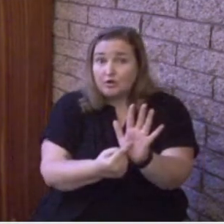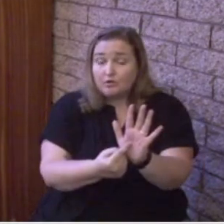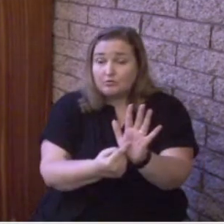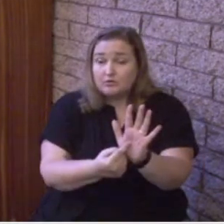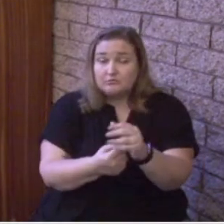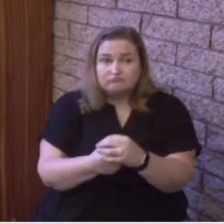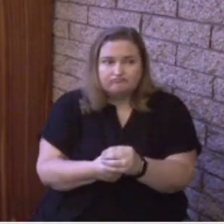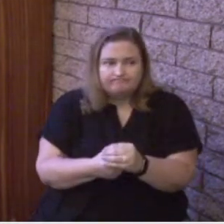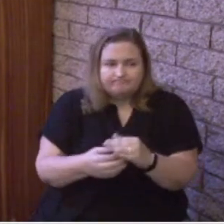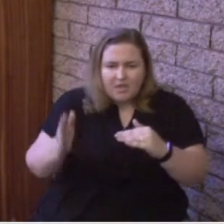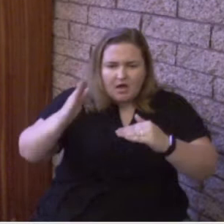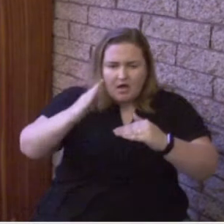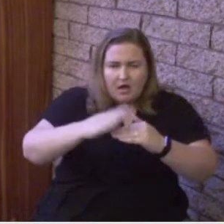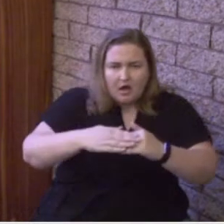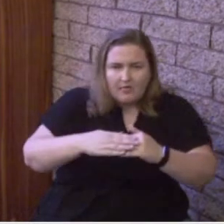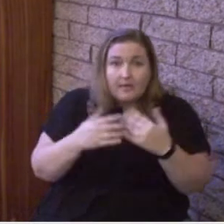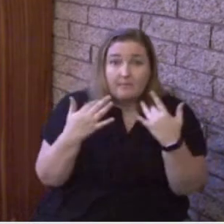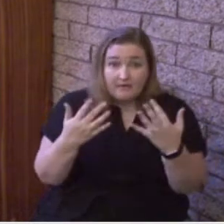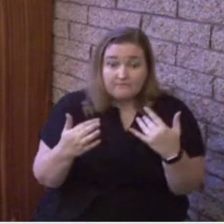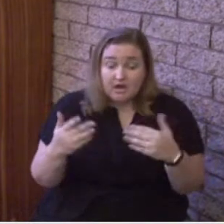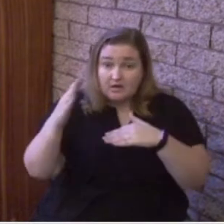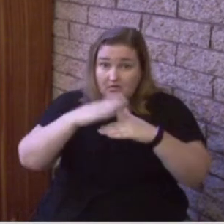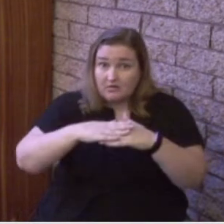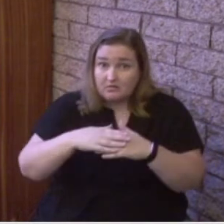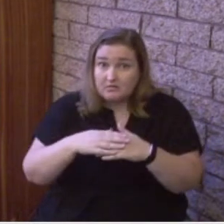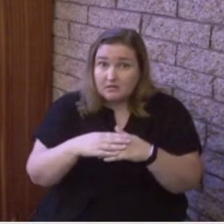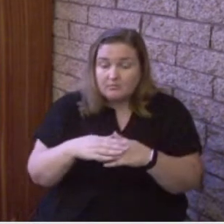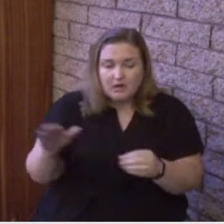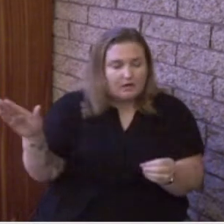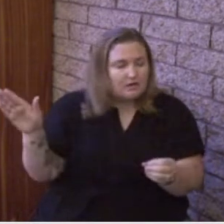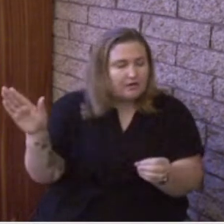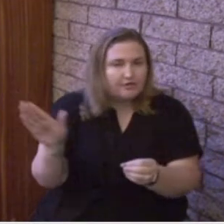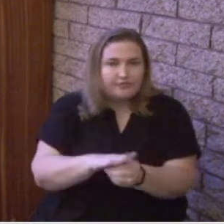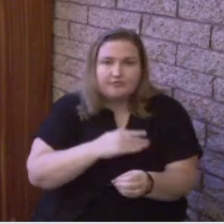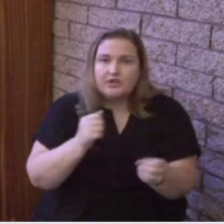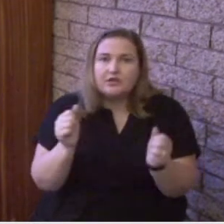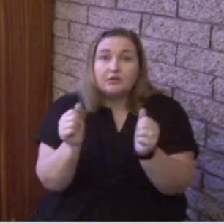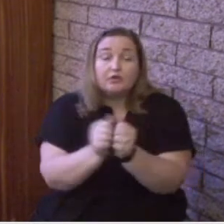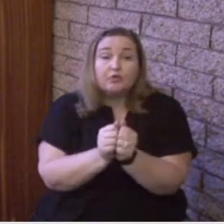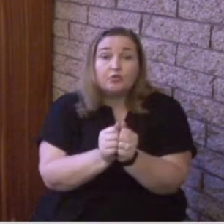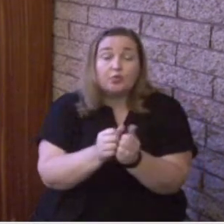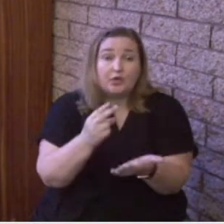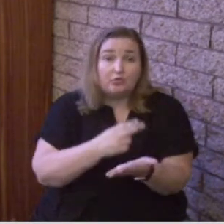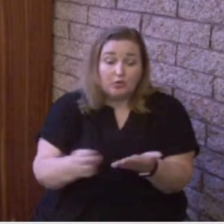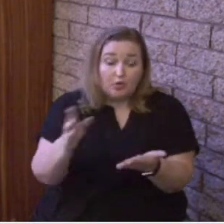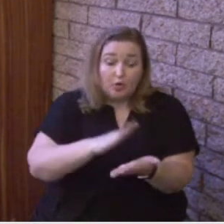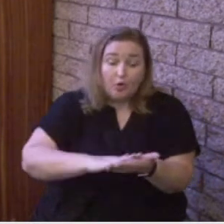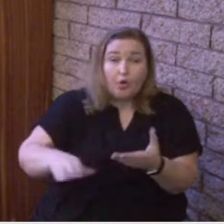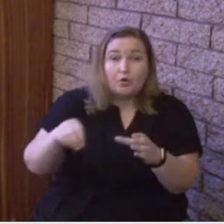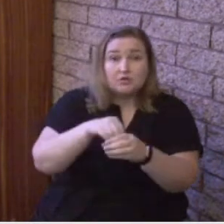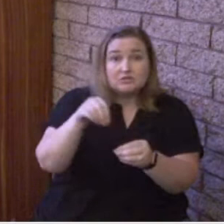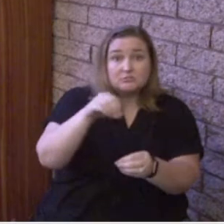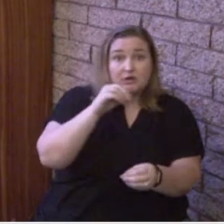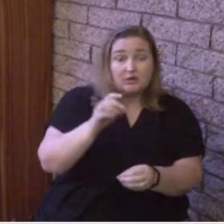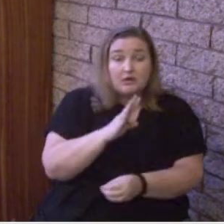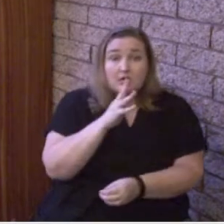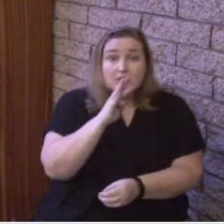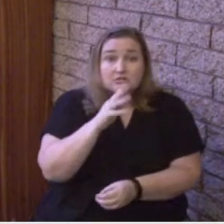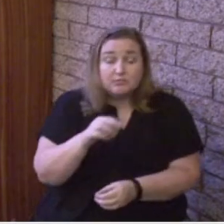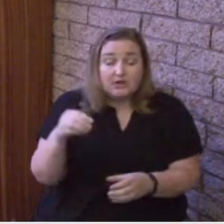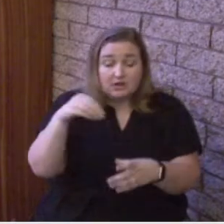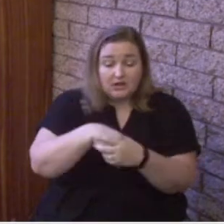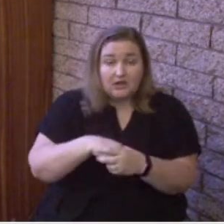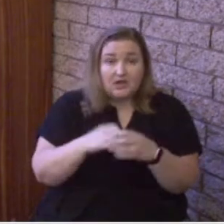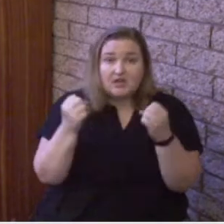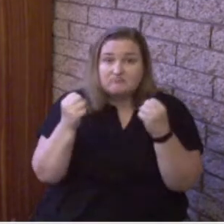one of them. And they were all filled with the Holy Spirit and began to speak in other tongues as